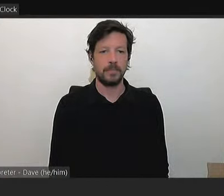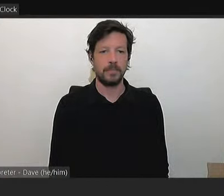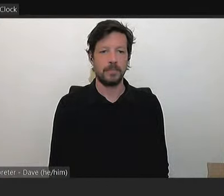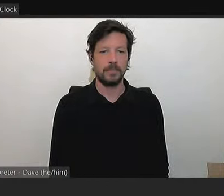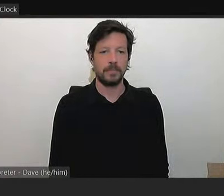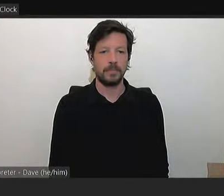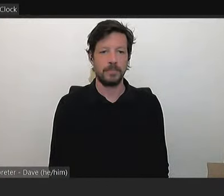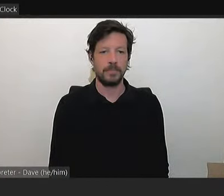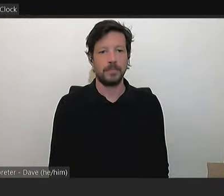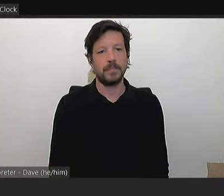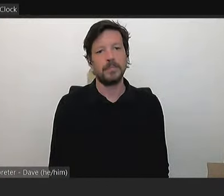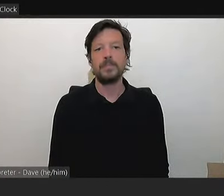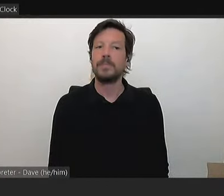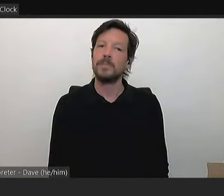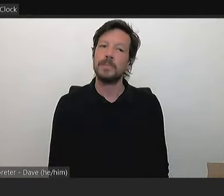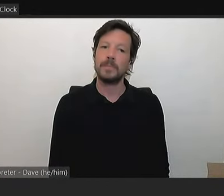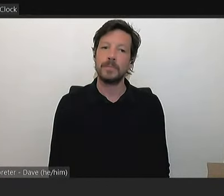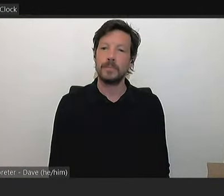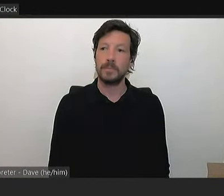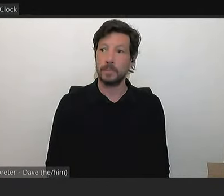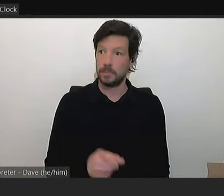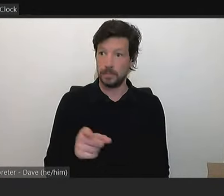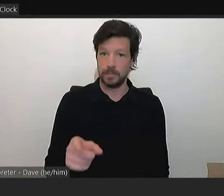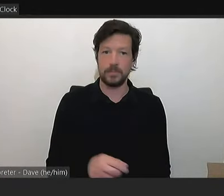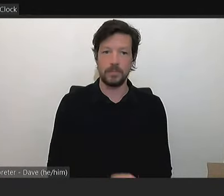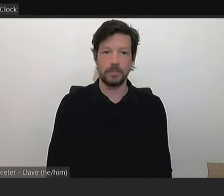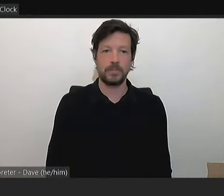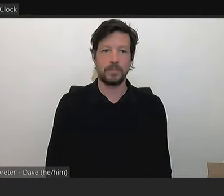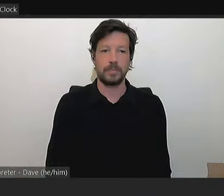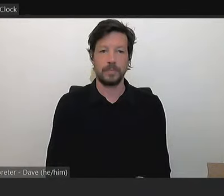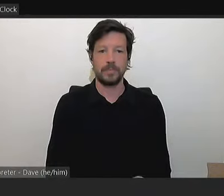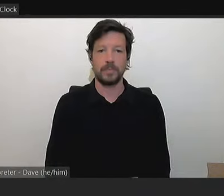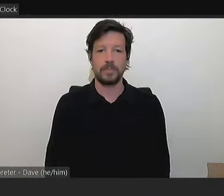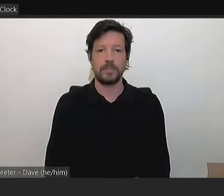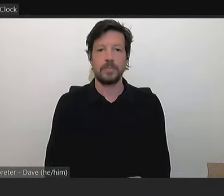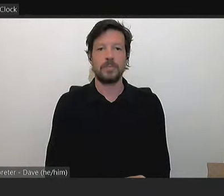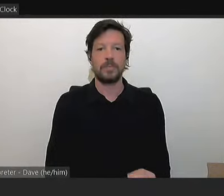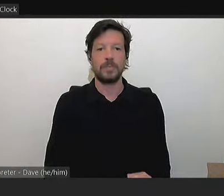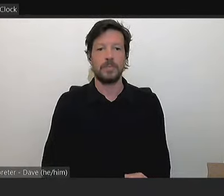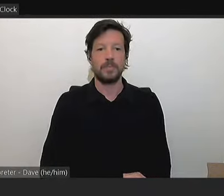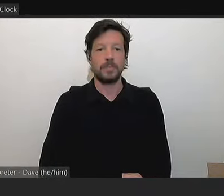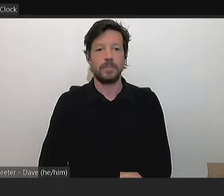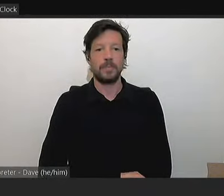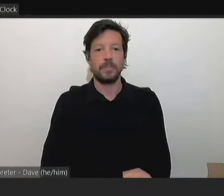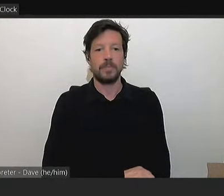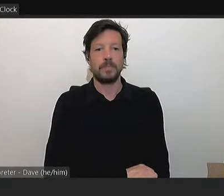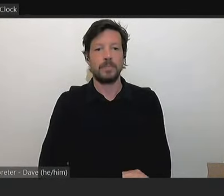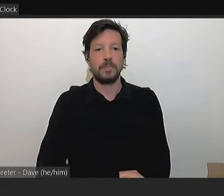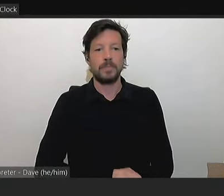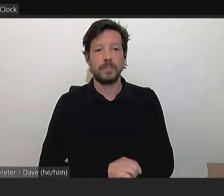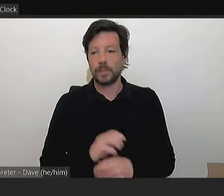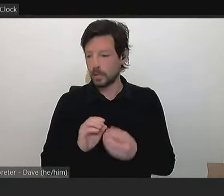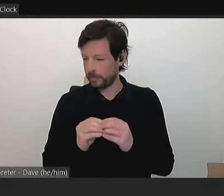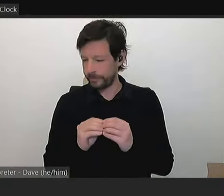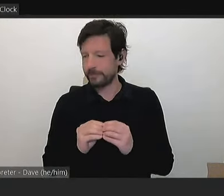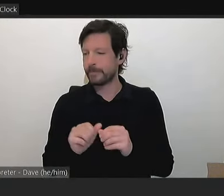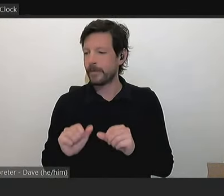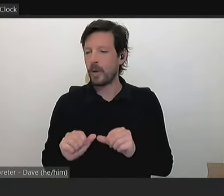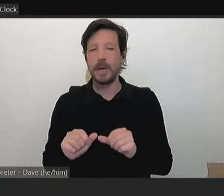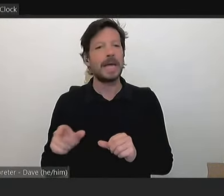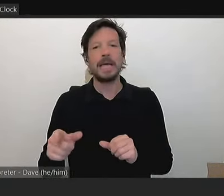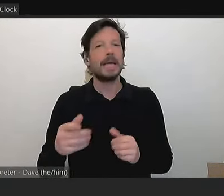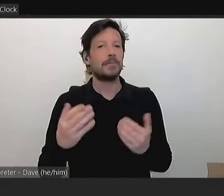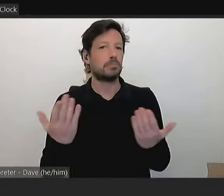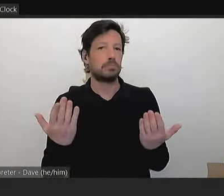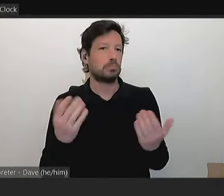Okay. Rachel, Libya. Uh, so, I've just confirmed with Mr McKenzie that he's not aware of anything